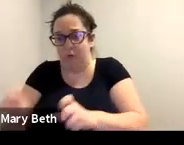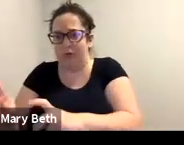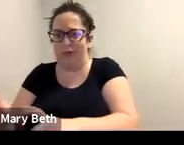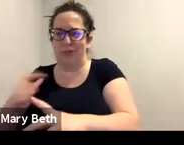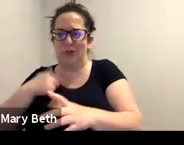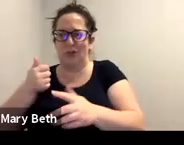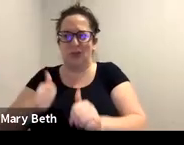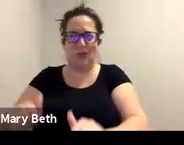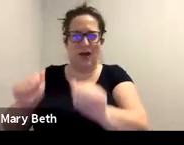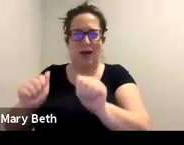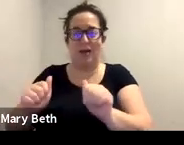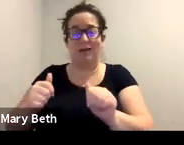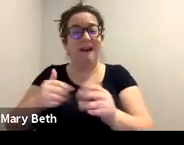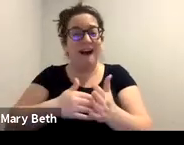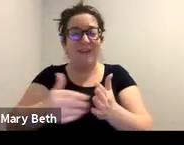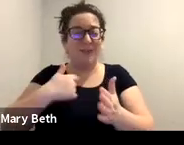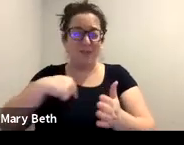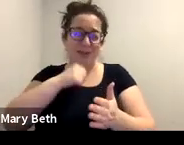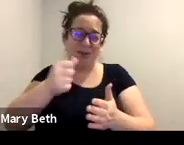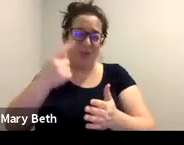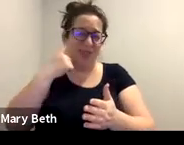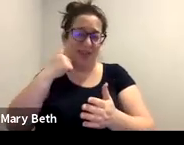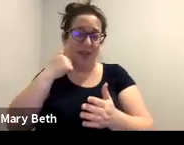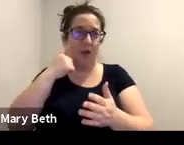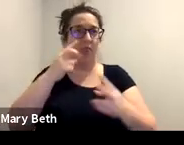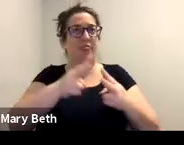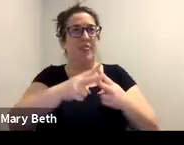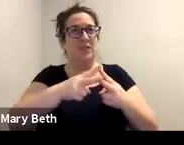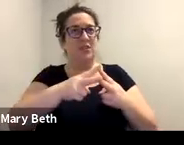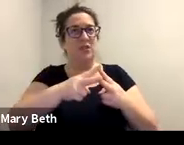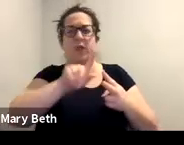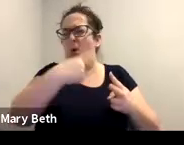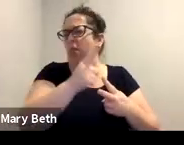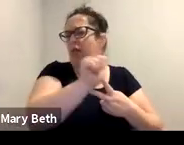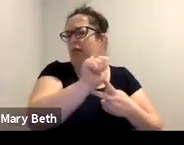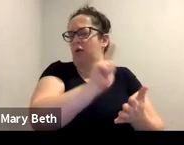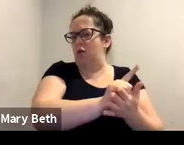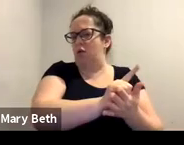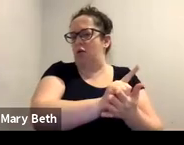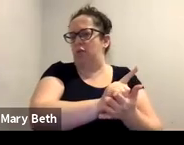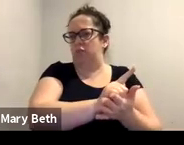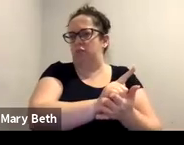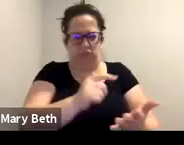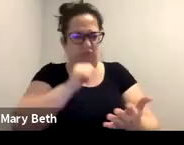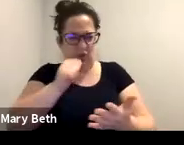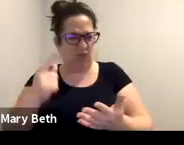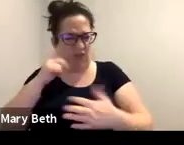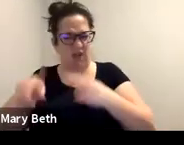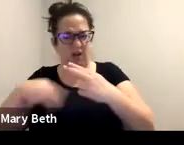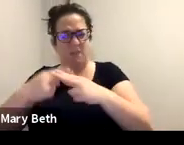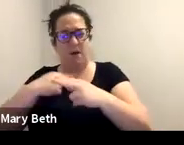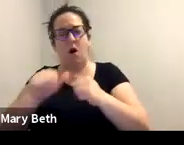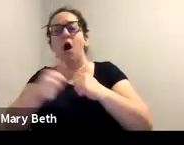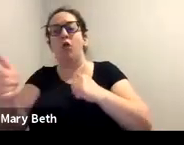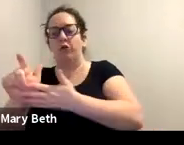as legal options. Uh, I think thinking holistically about civil options for survivors right